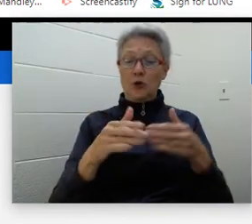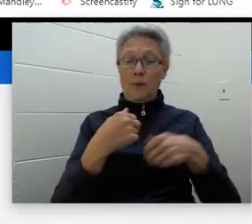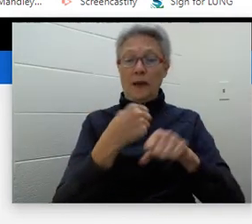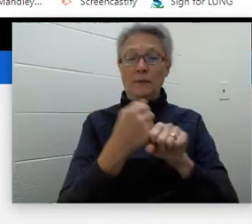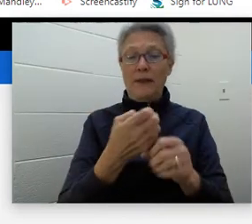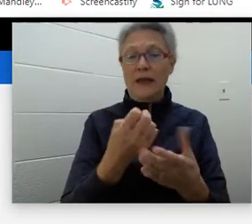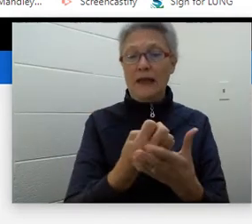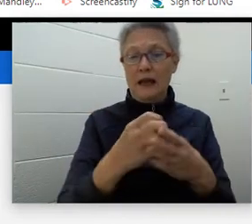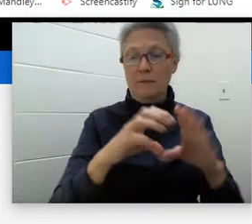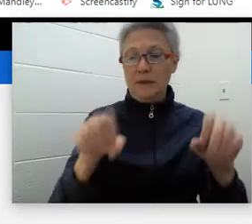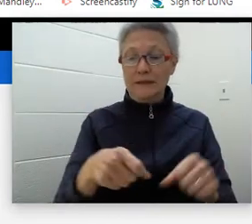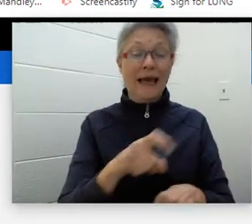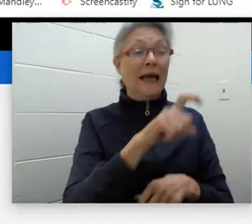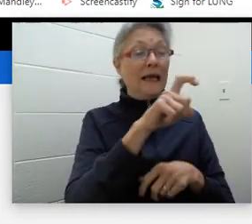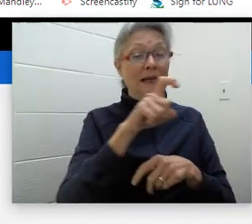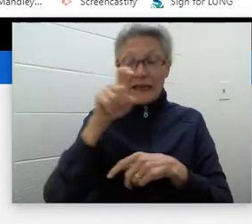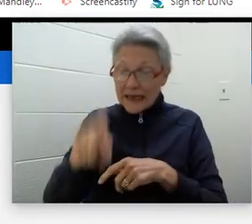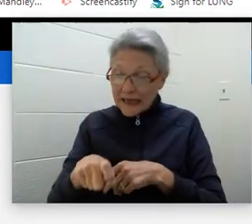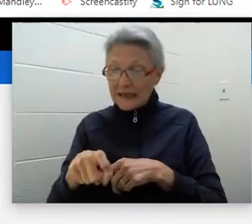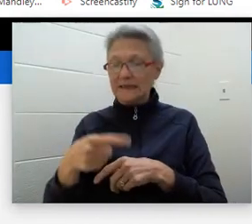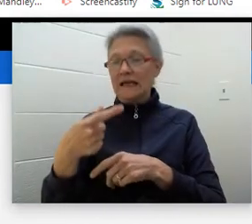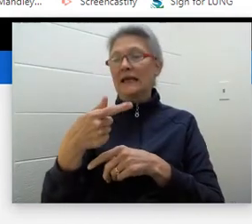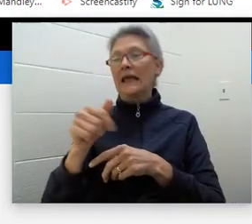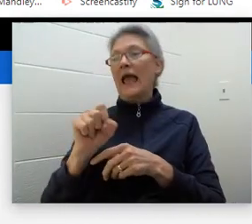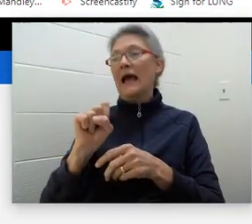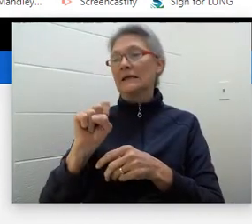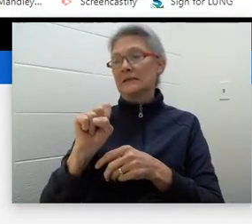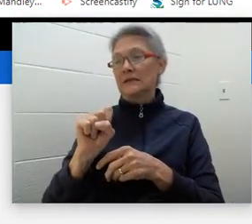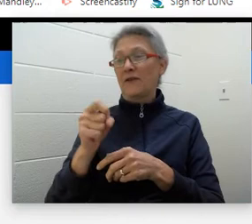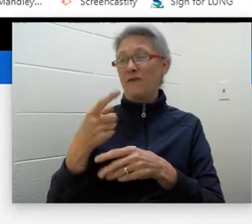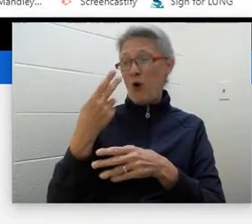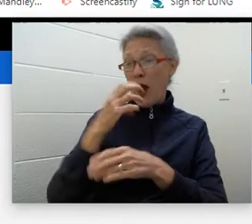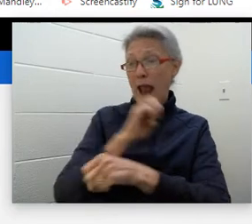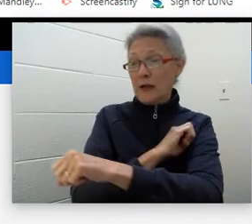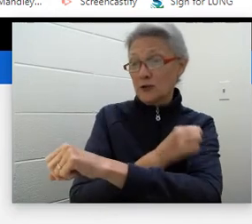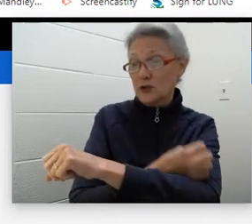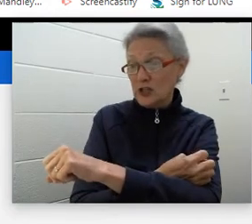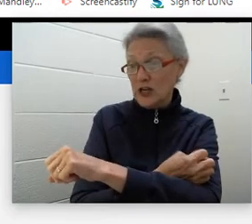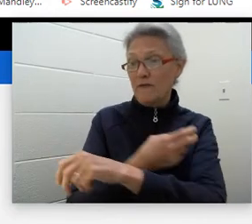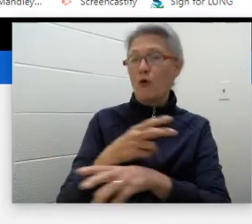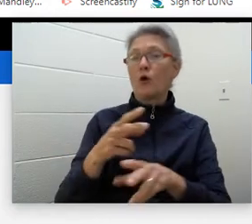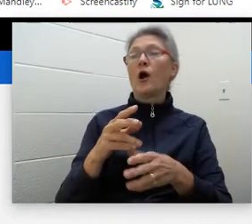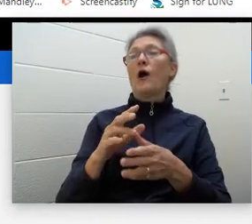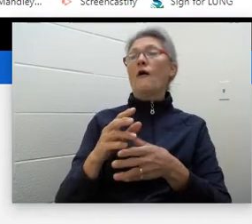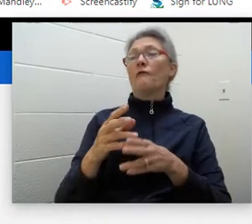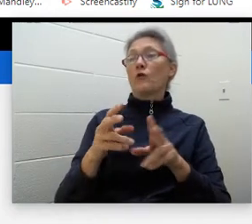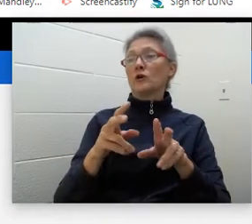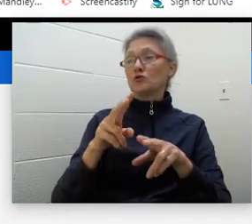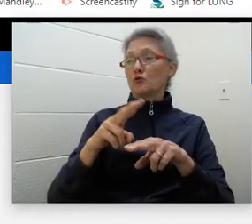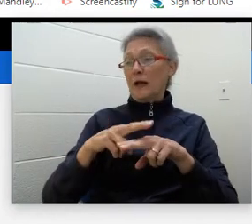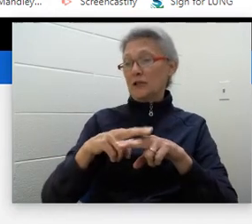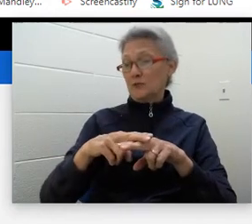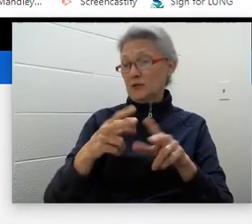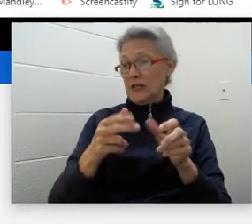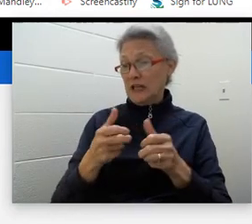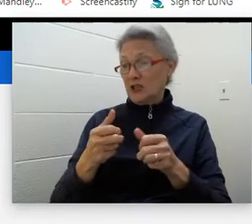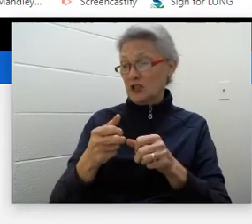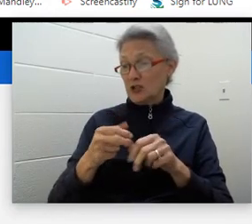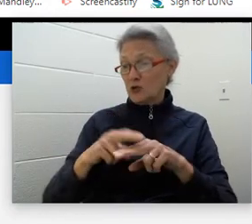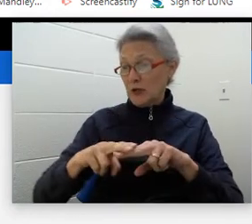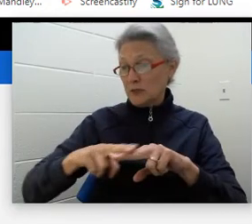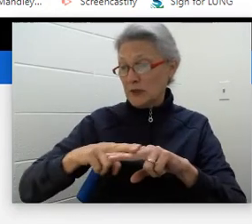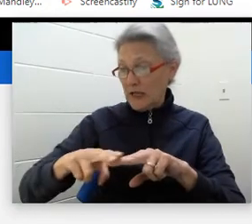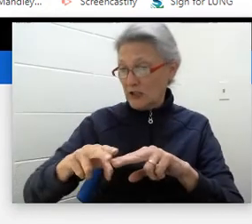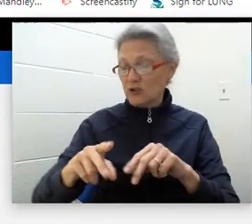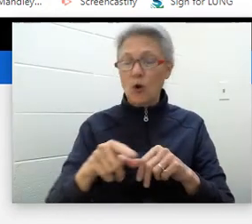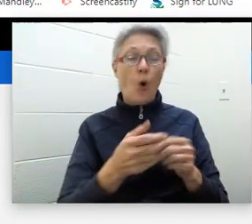Things that are needs, like gasoline. We need gasoline for energy. We need gasoline for transportation or wants. Things like this piece